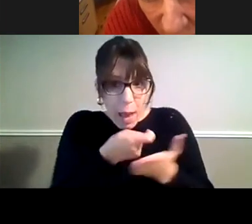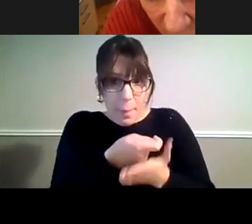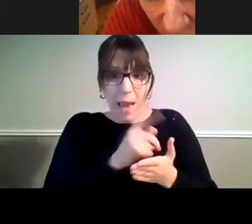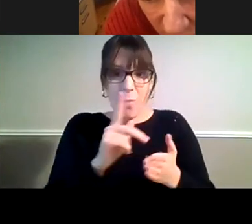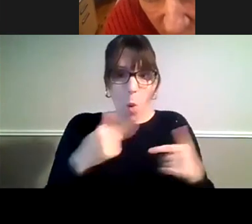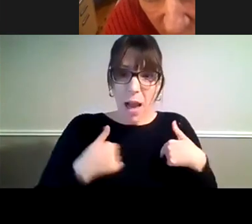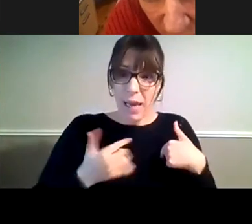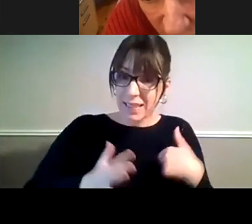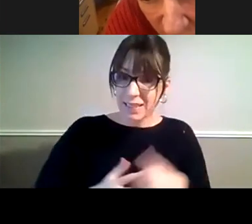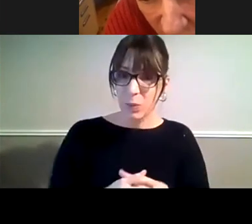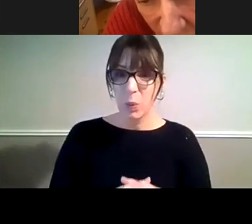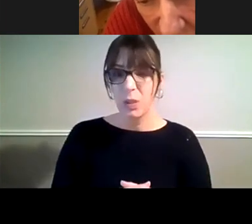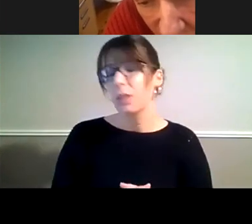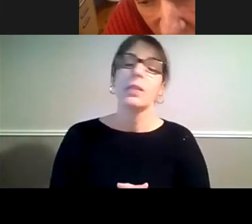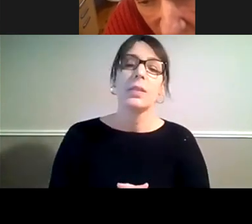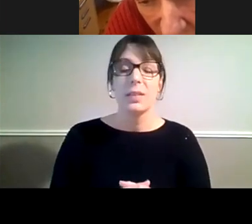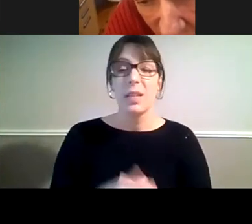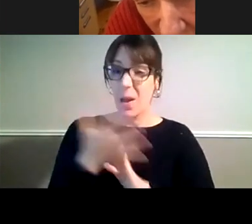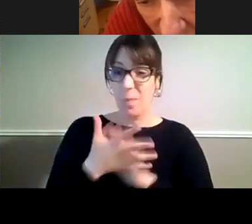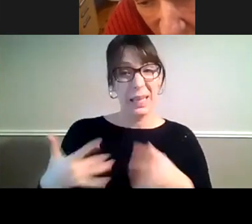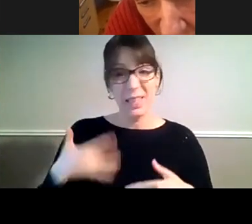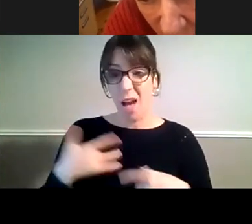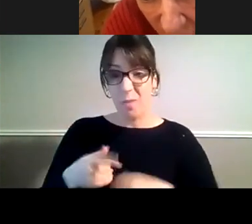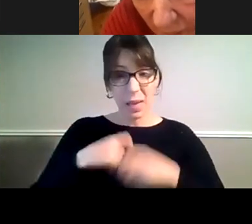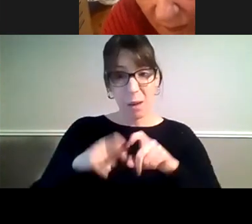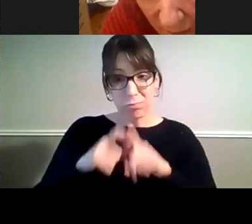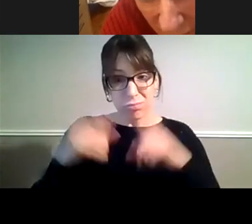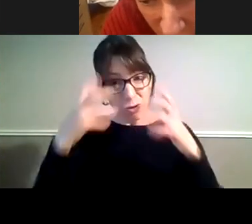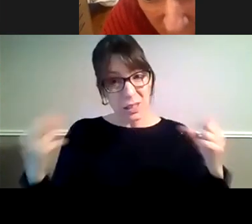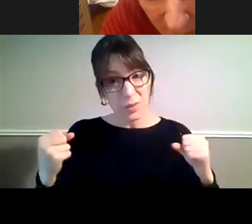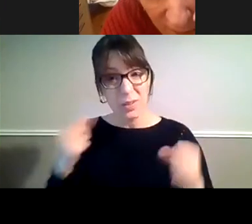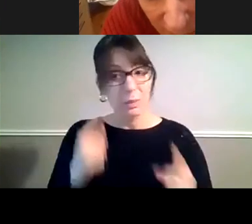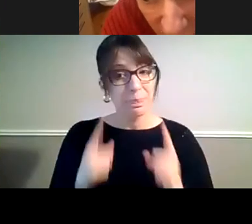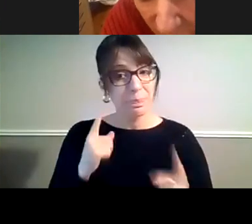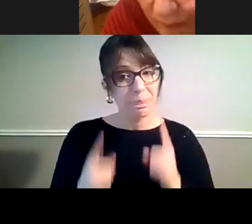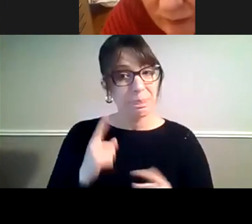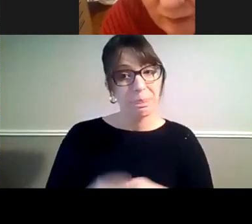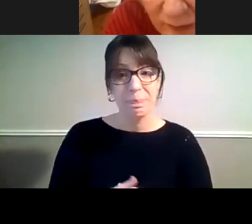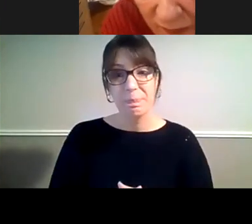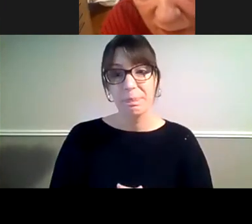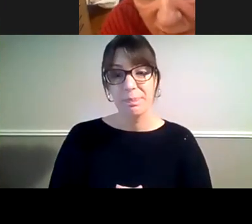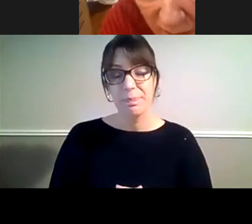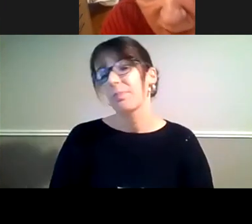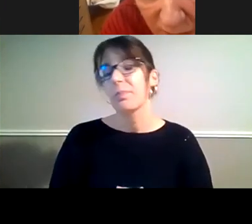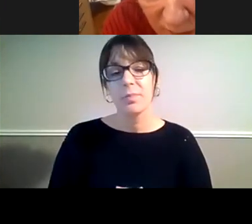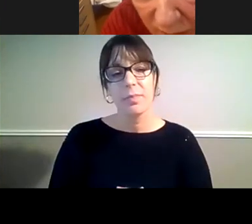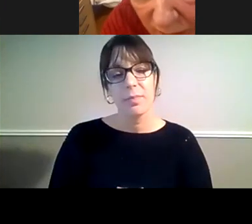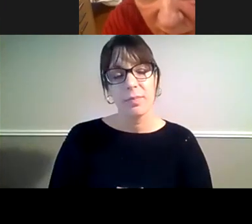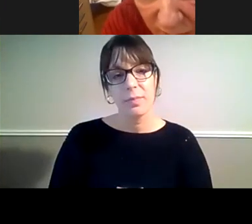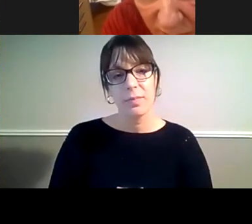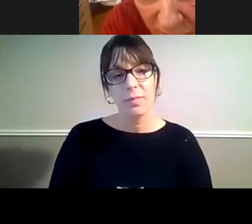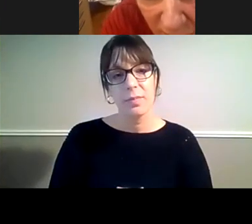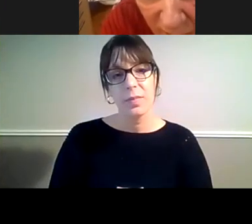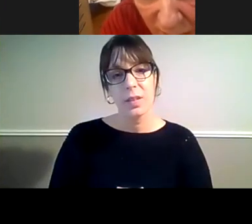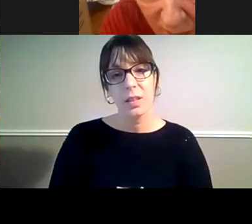And that's, it makes life difficult and stressful at times. I see, like